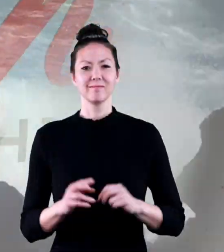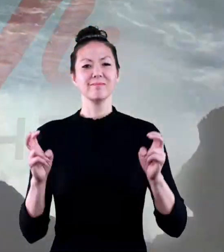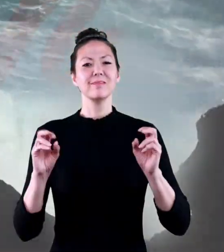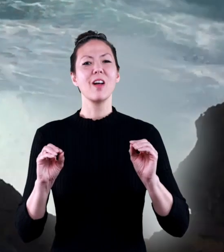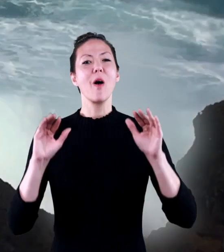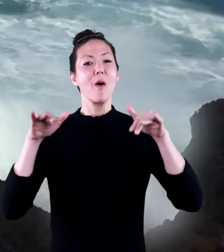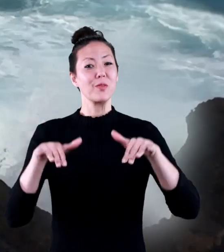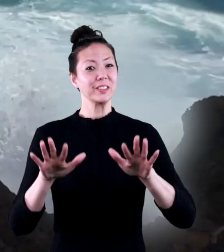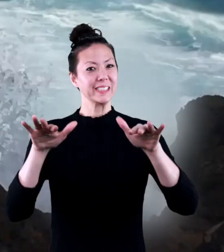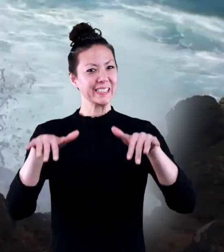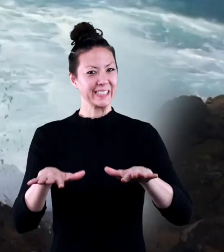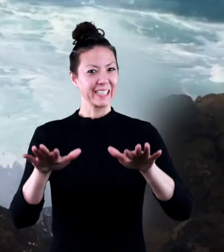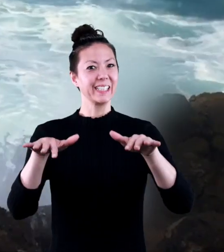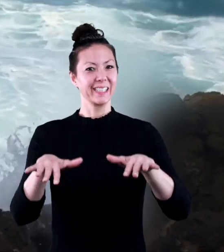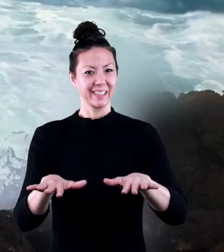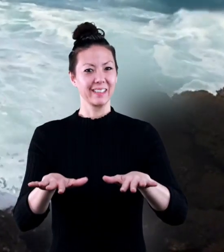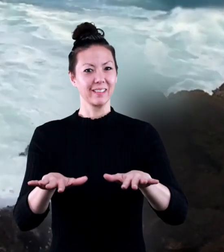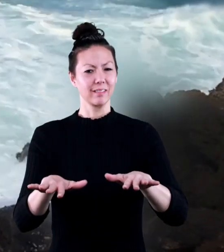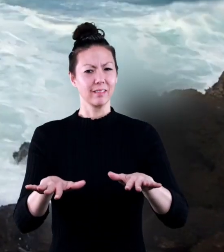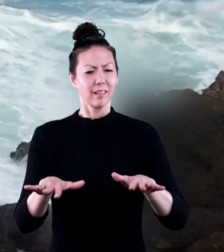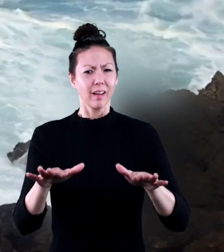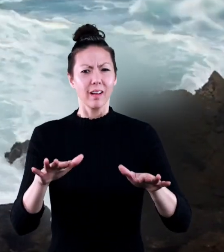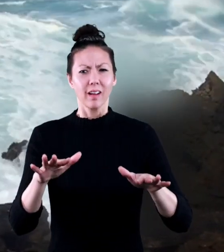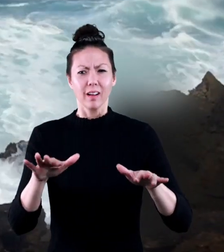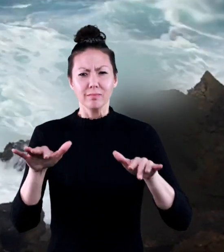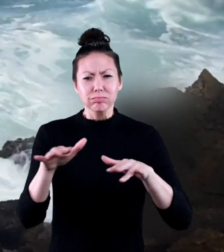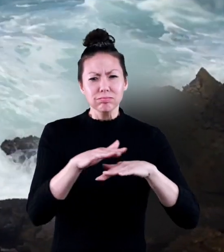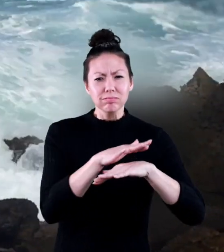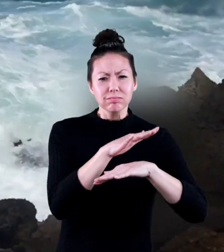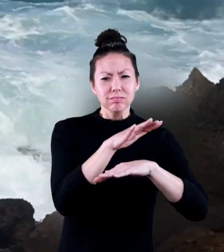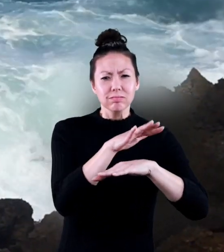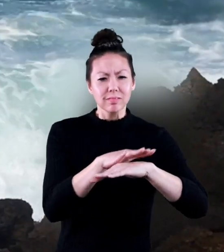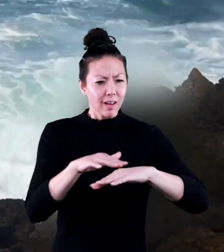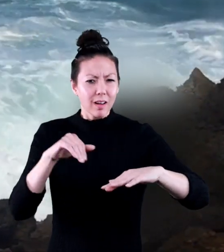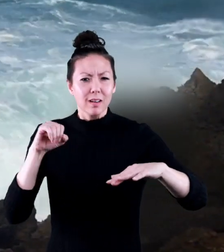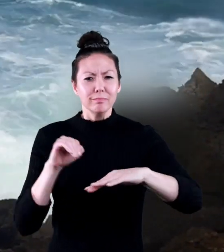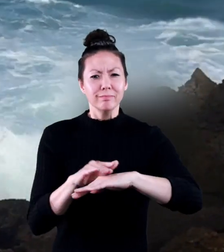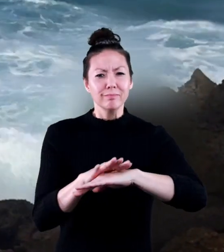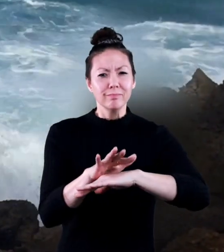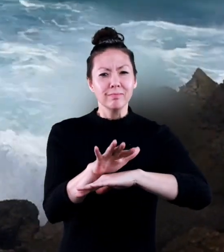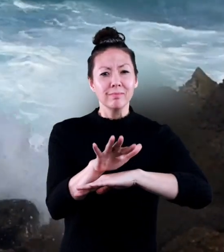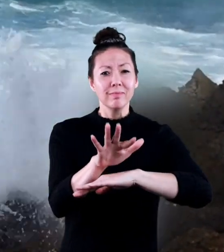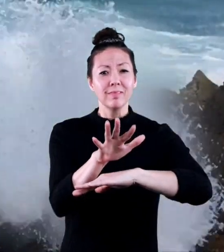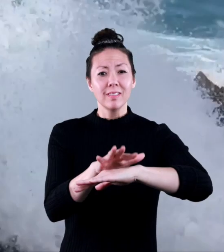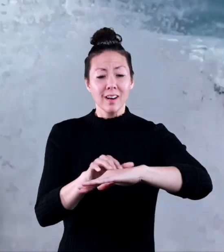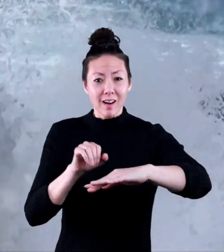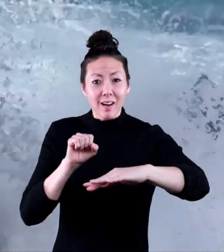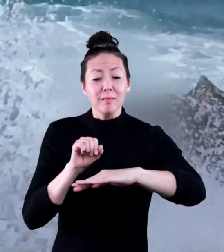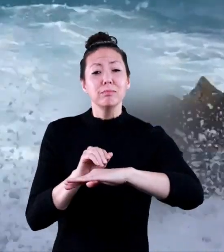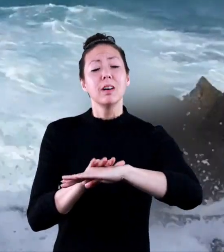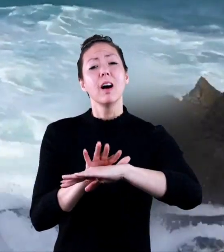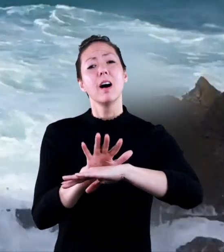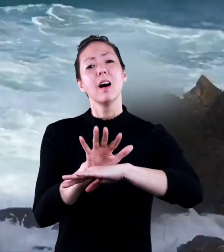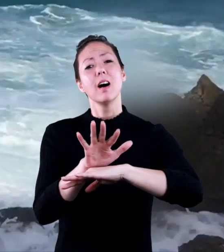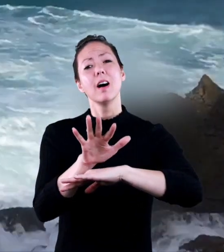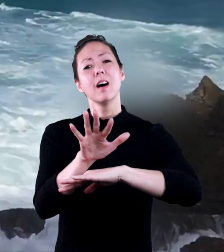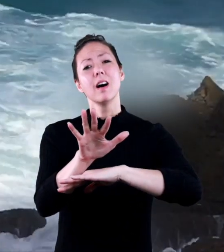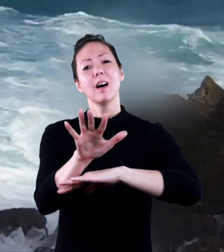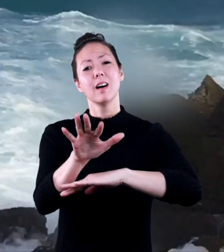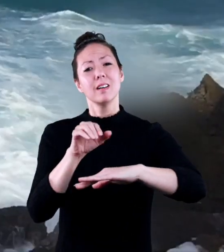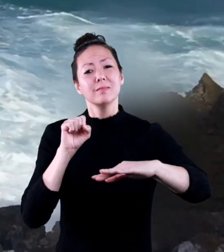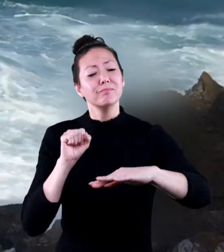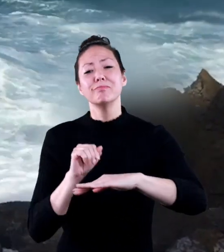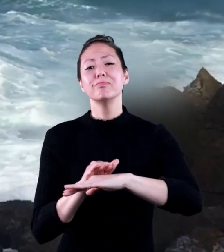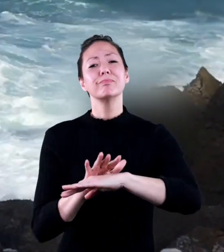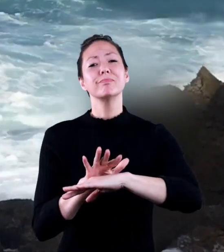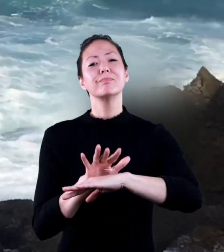The oceans, listen, listen to the